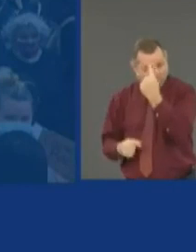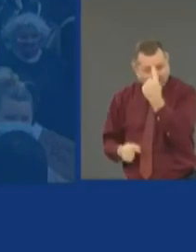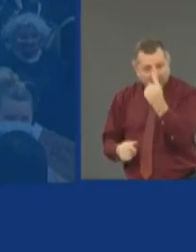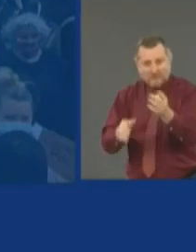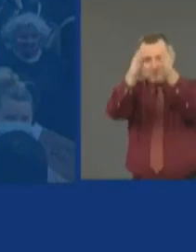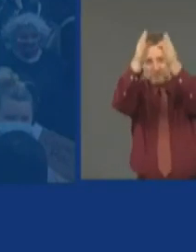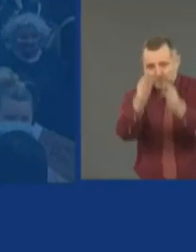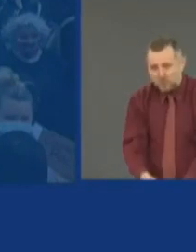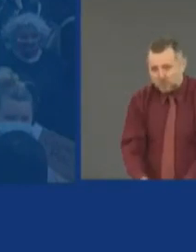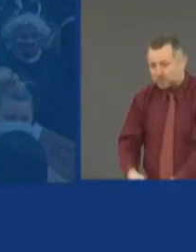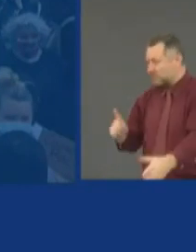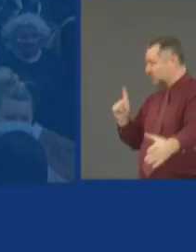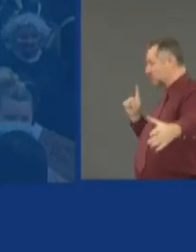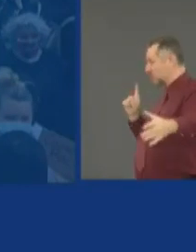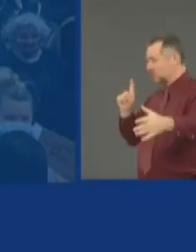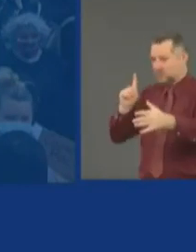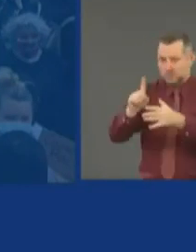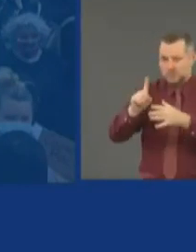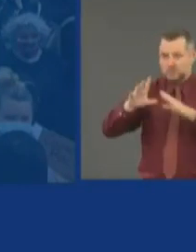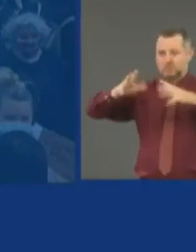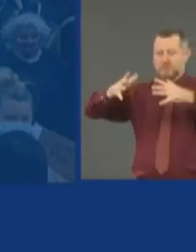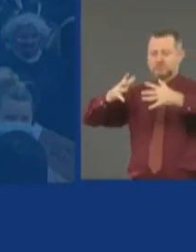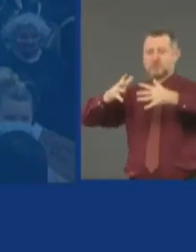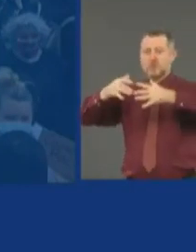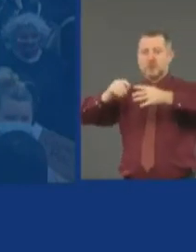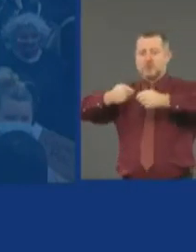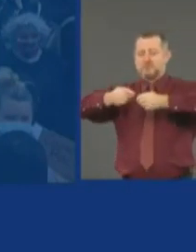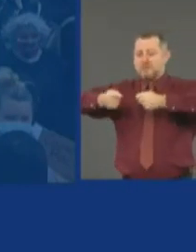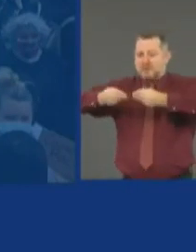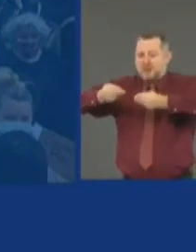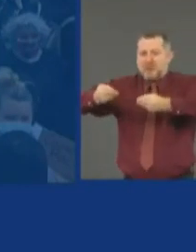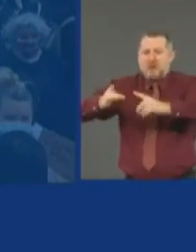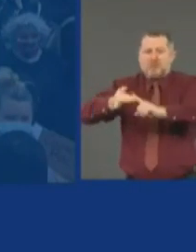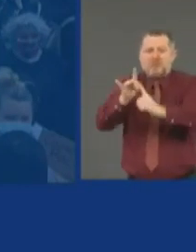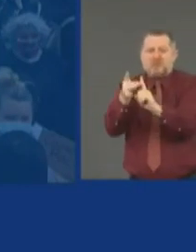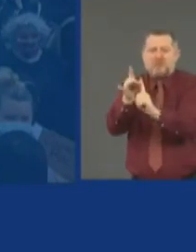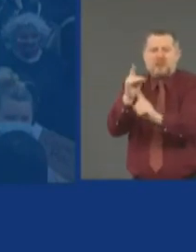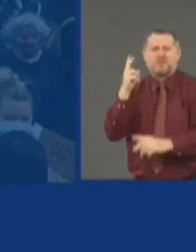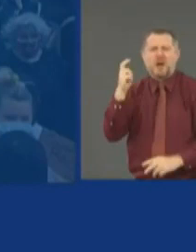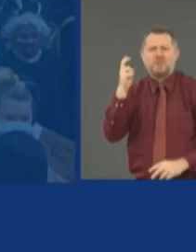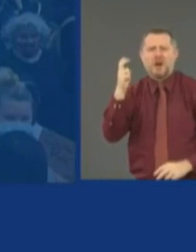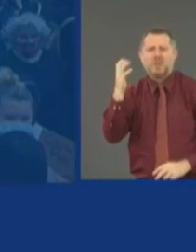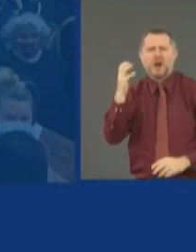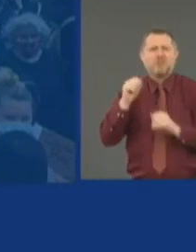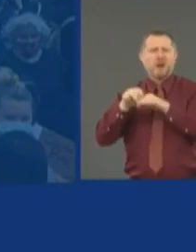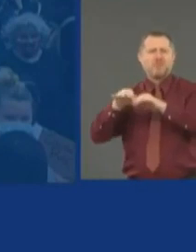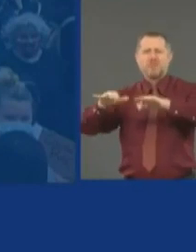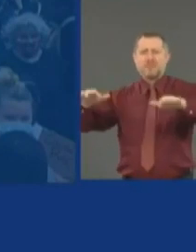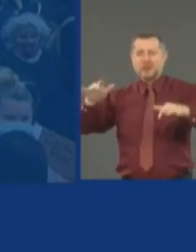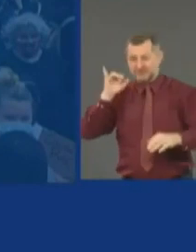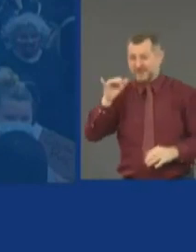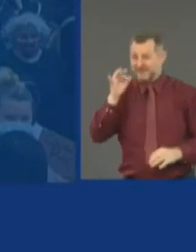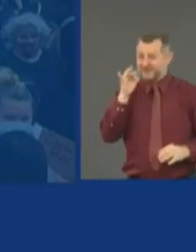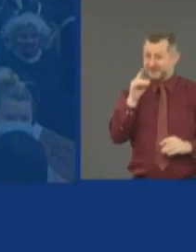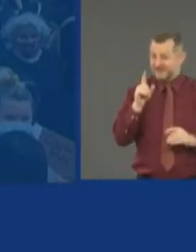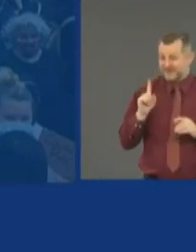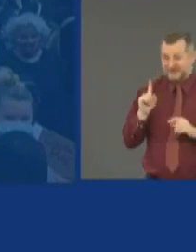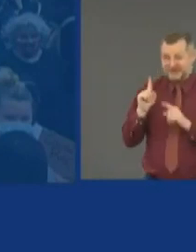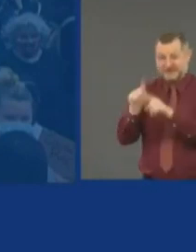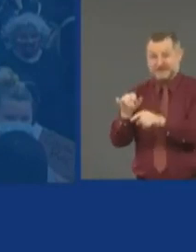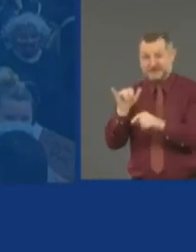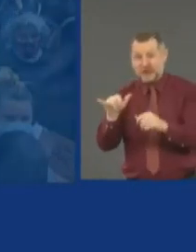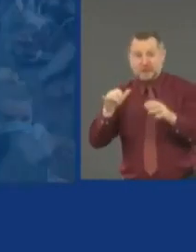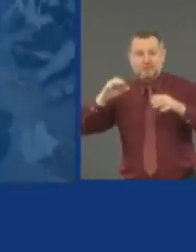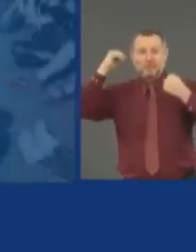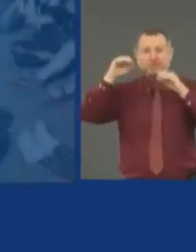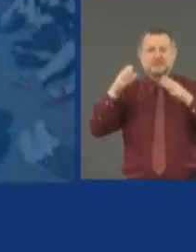one person can infect hundreds. If you were at a protest, go get